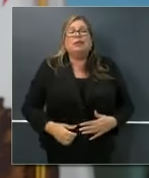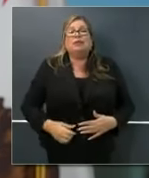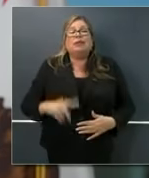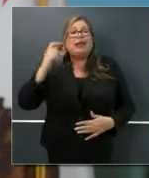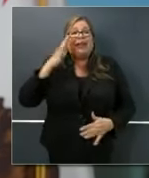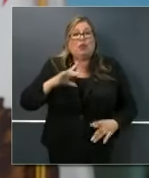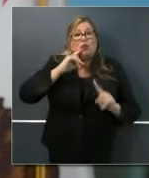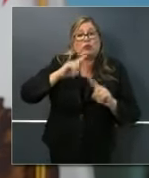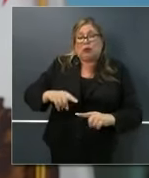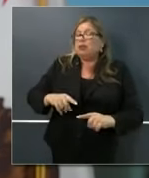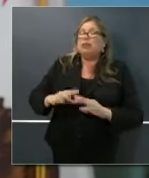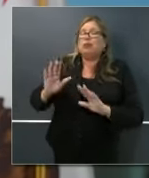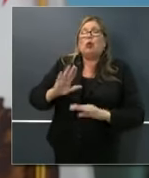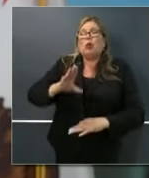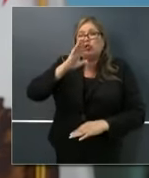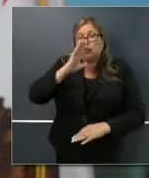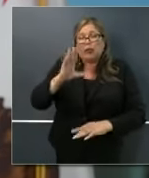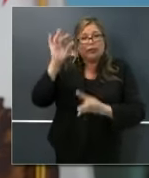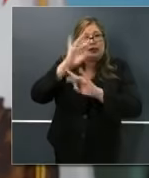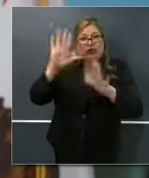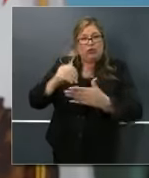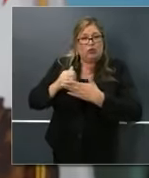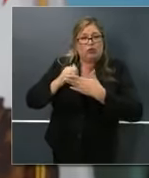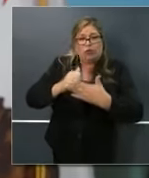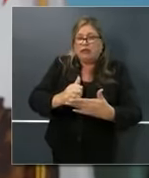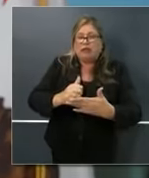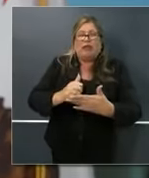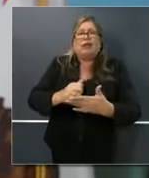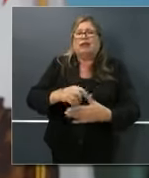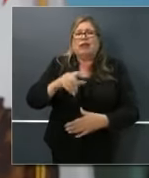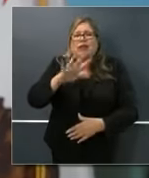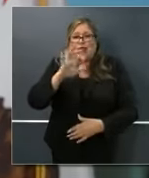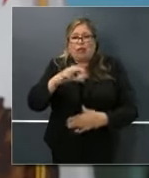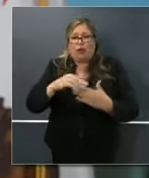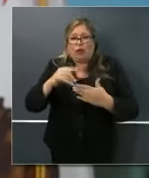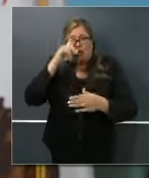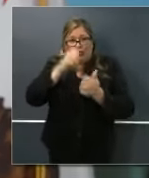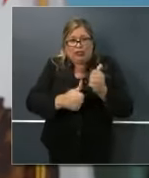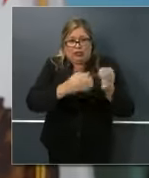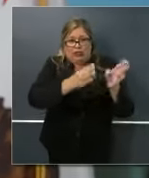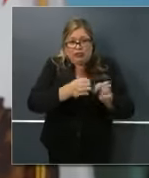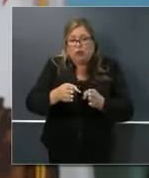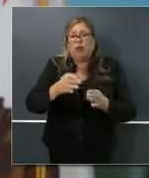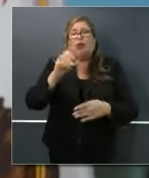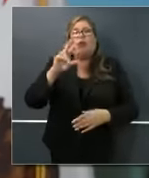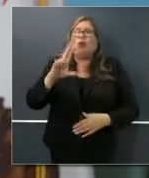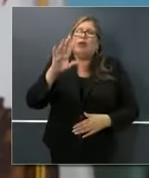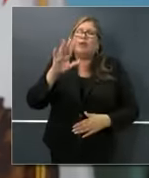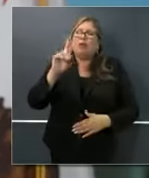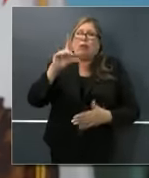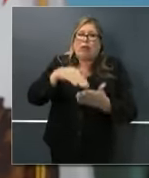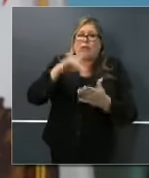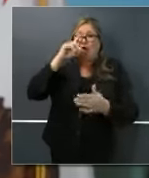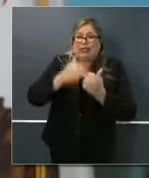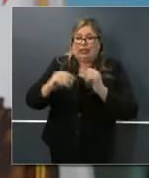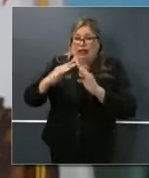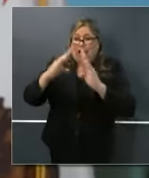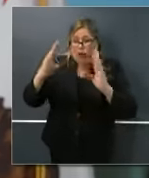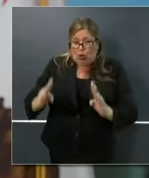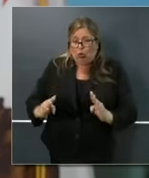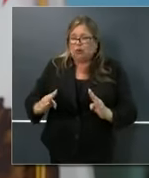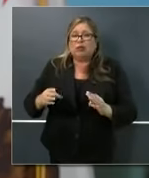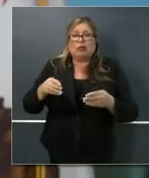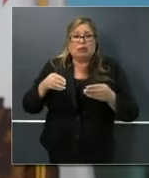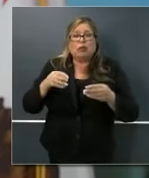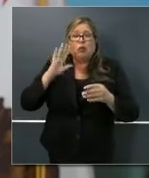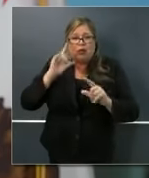have to be paid back. $500 per individual, up to $1,000 per household. And you are correct, we're working with community-based